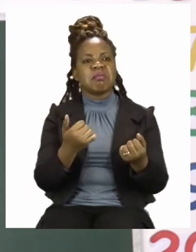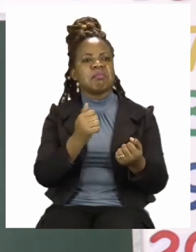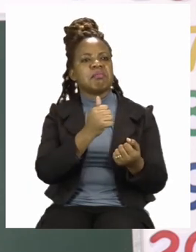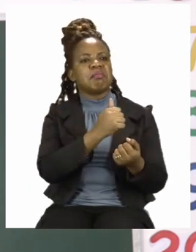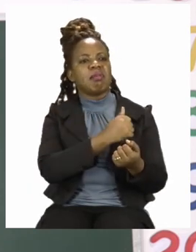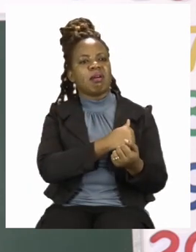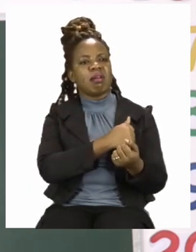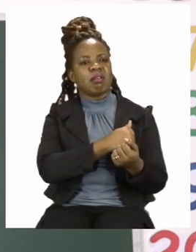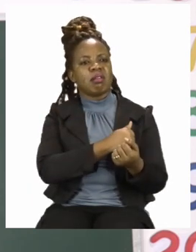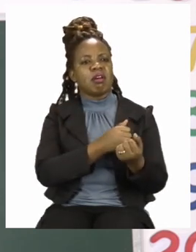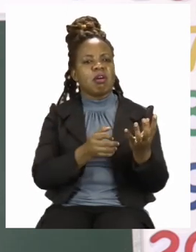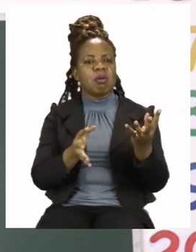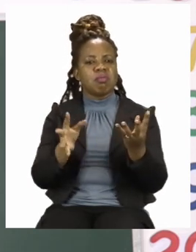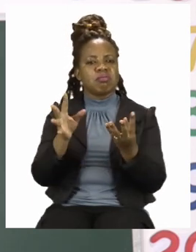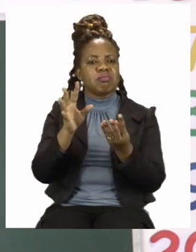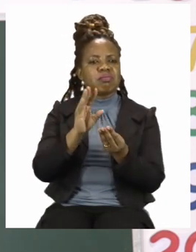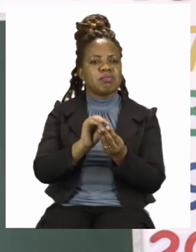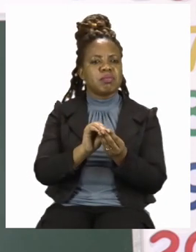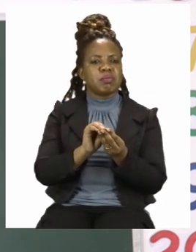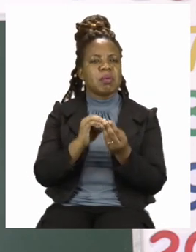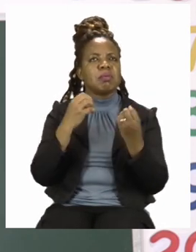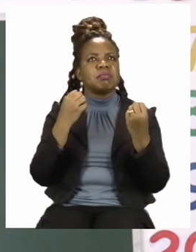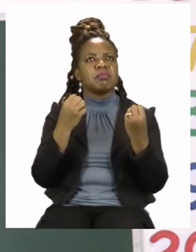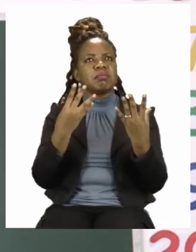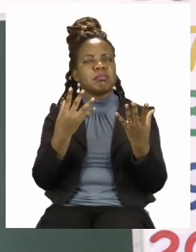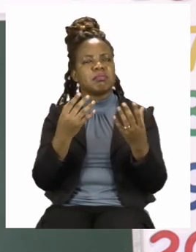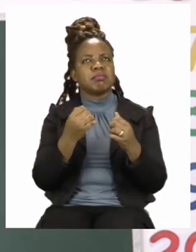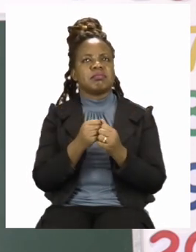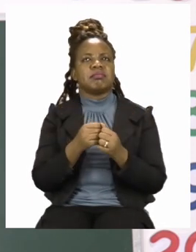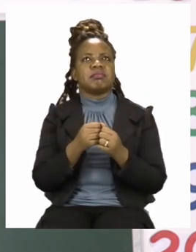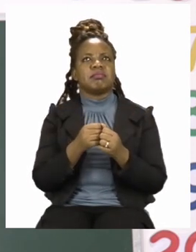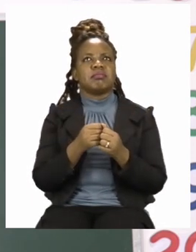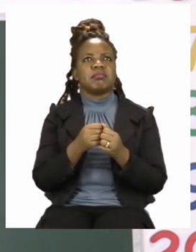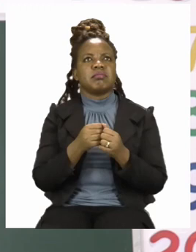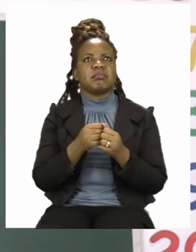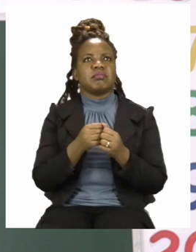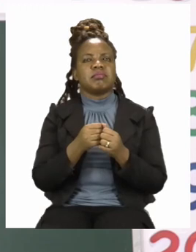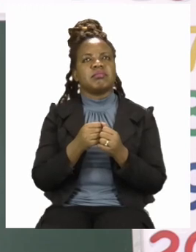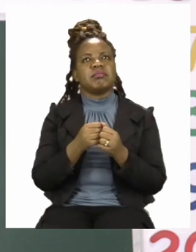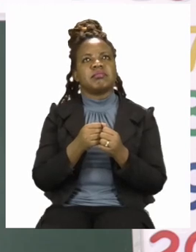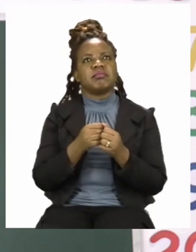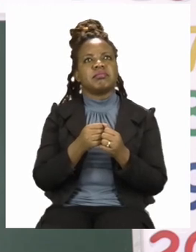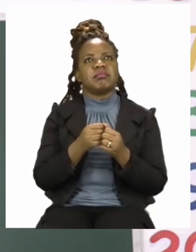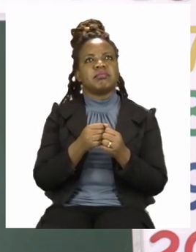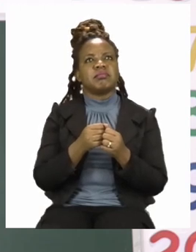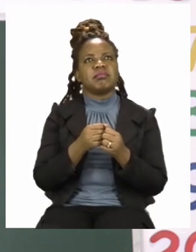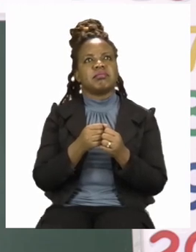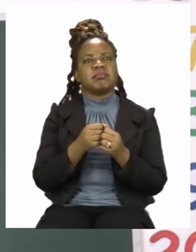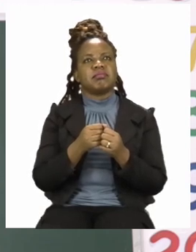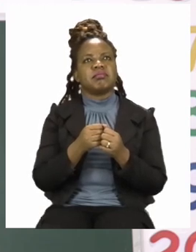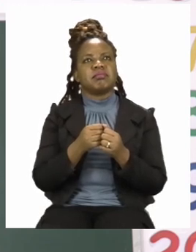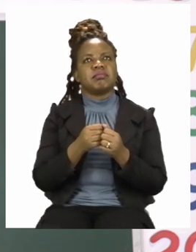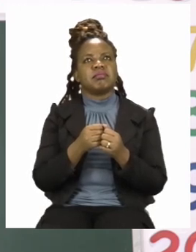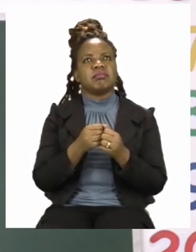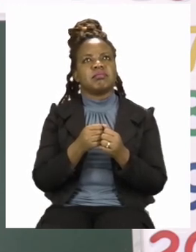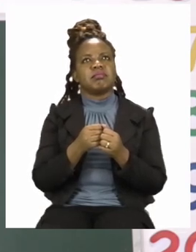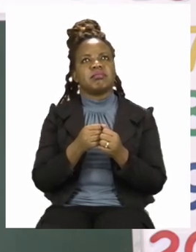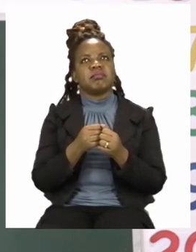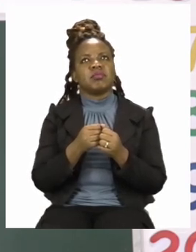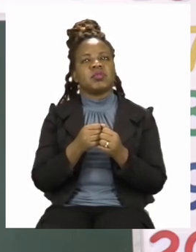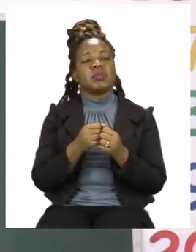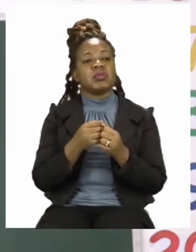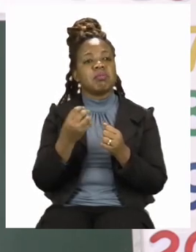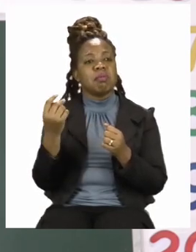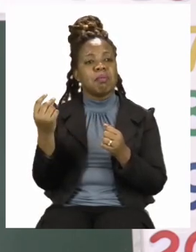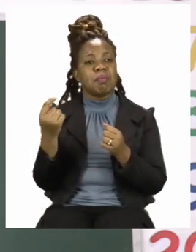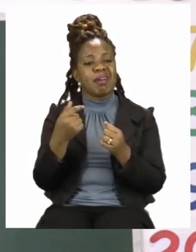So do we add or do we subtract? Now, if we are going to buy all